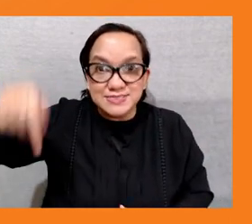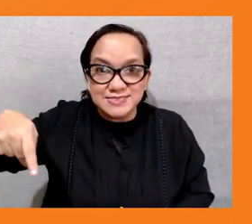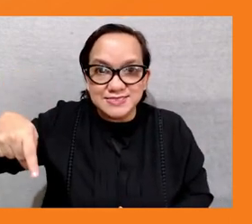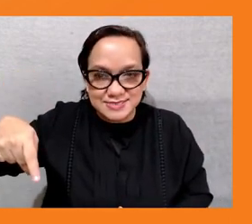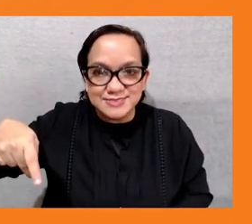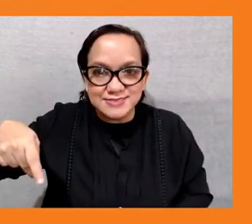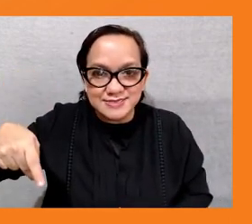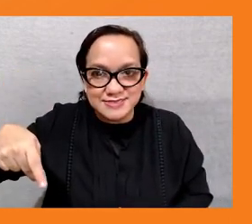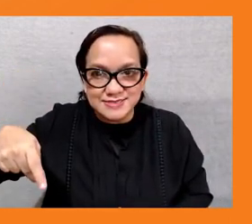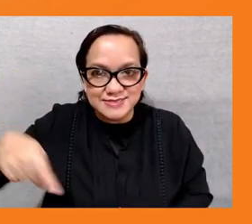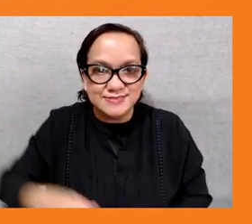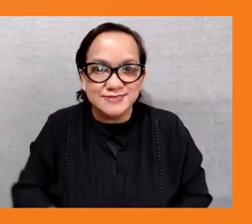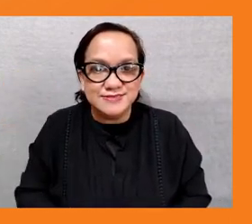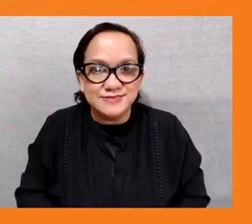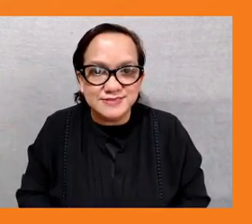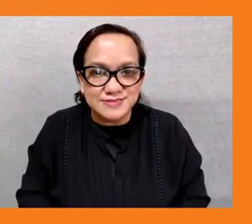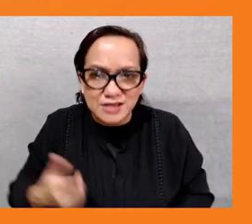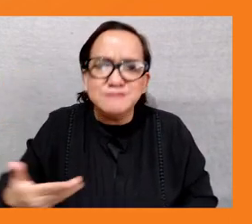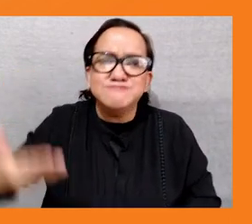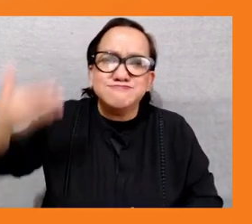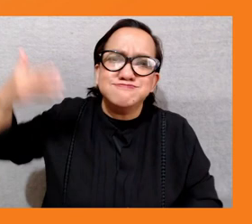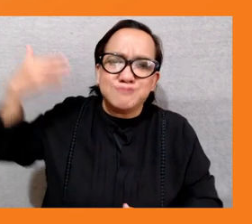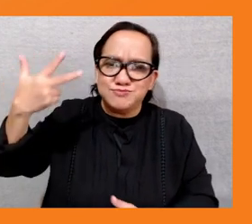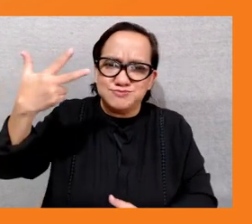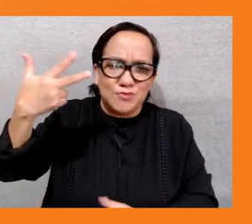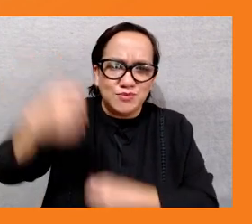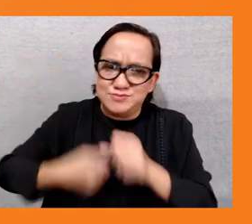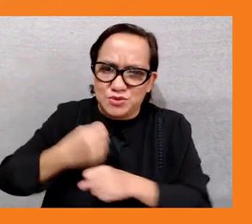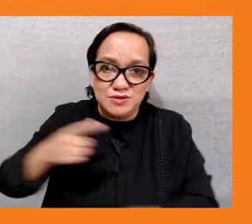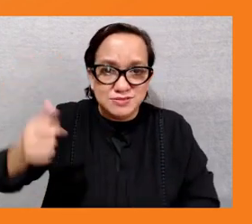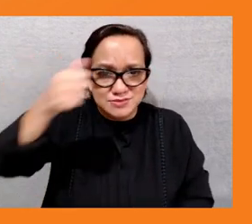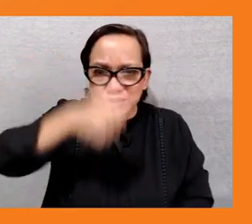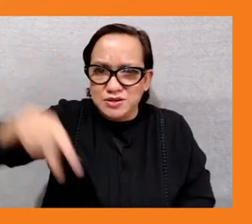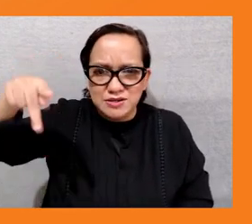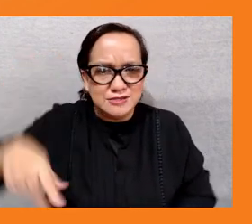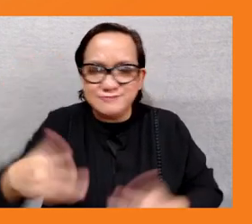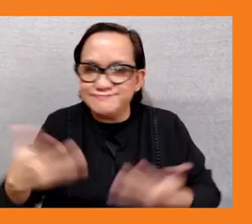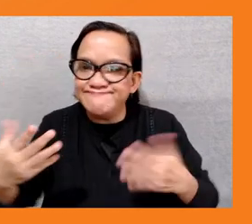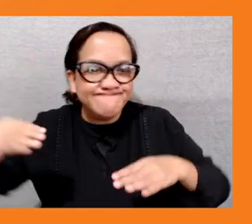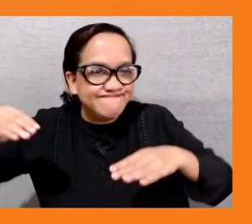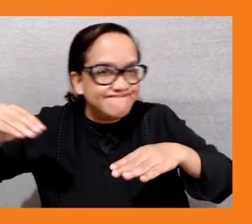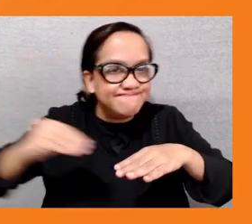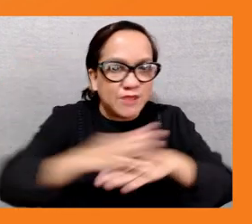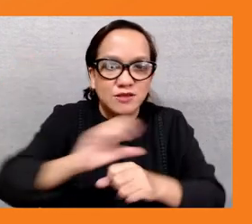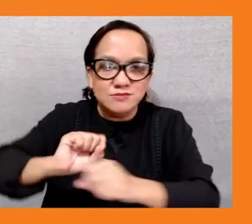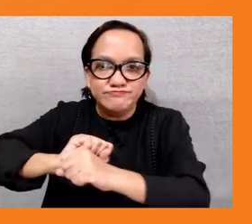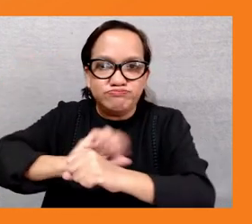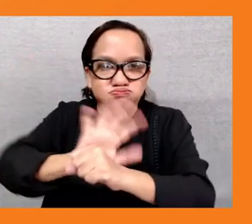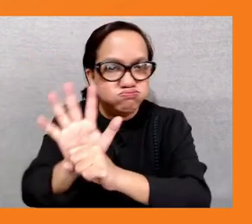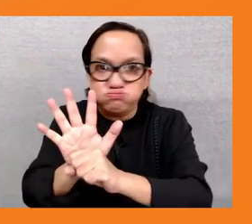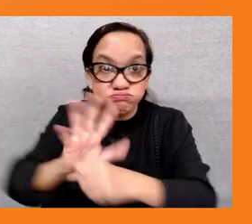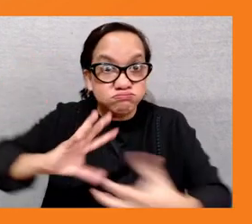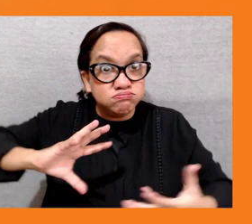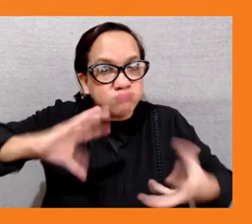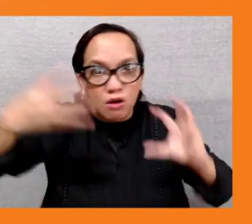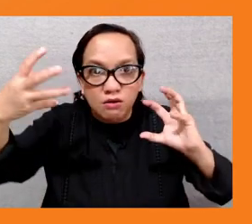young people in asia pacific were disproportionately affected by the impacts of the covet 19 crisis and the recovery seems to remain